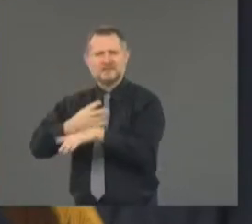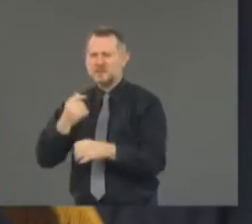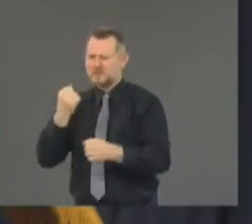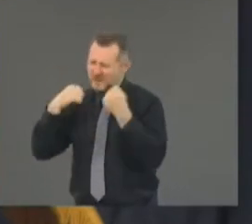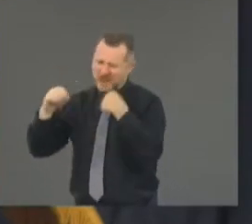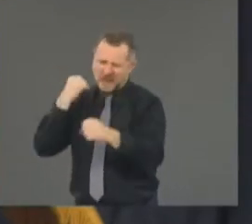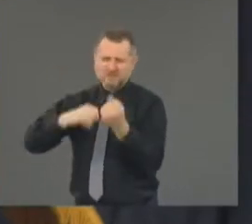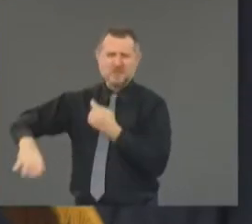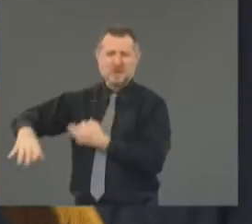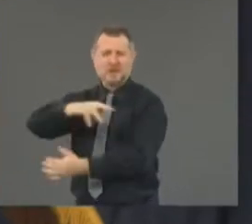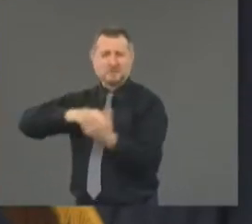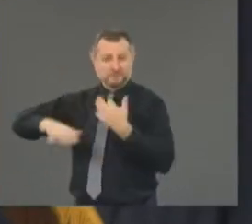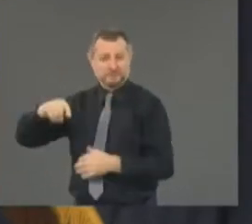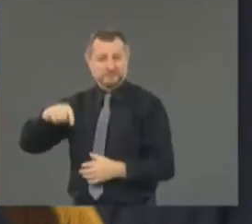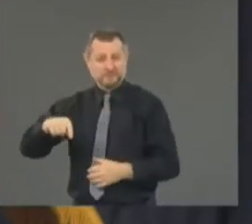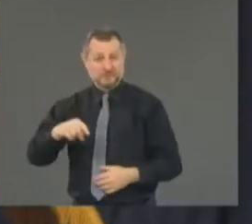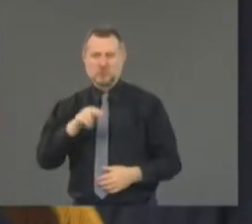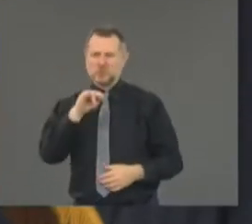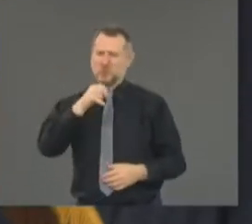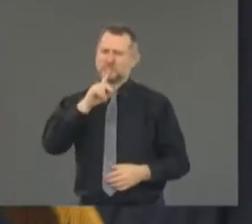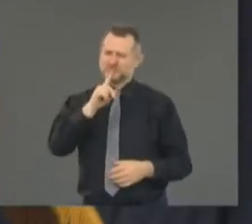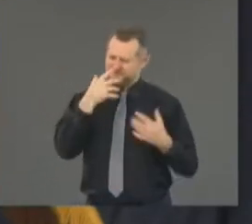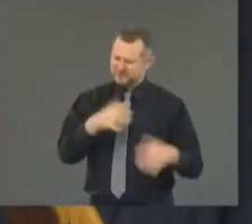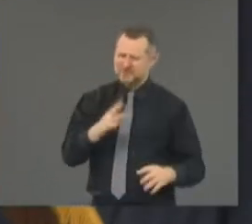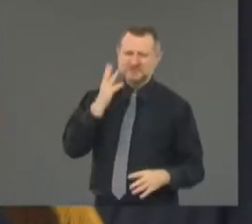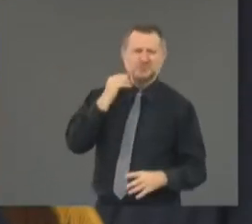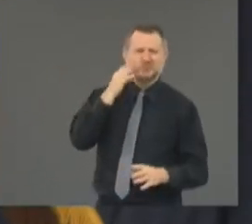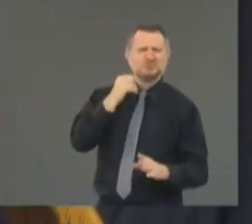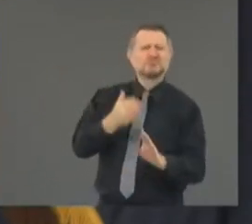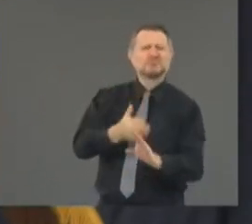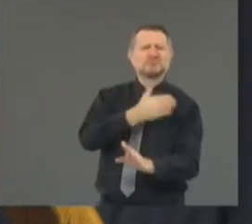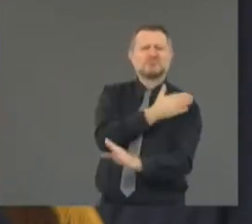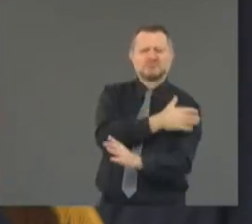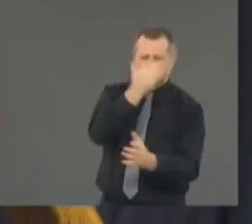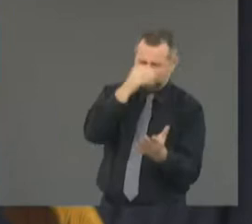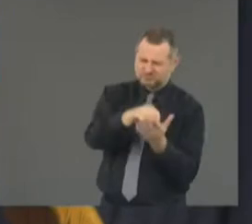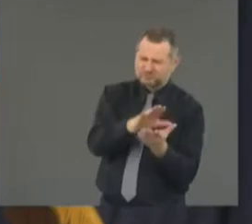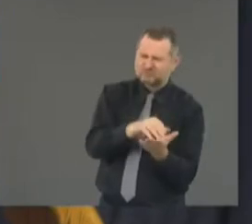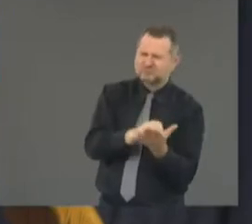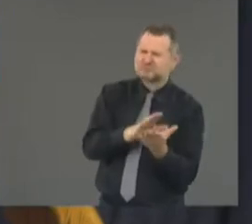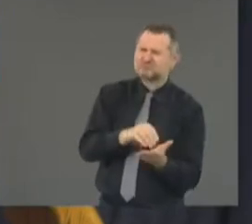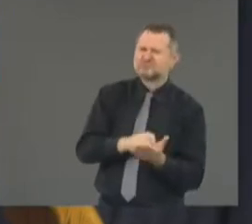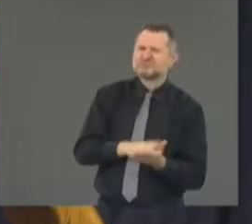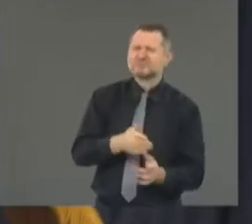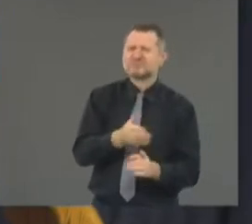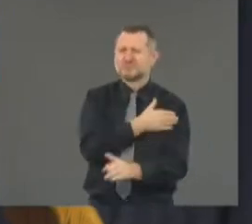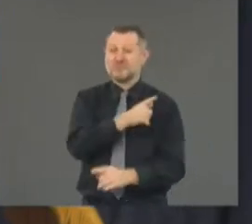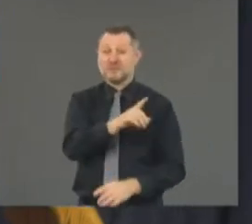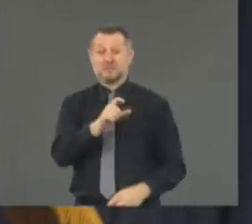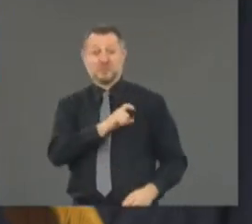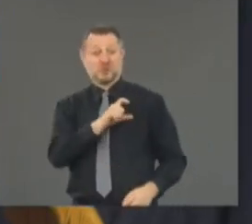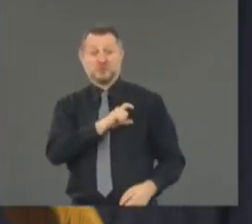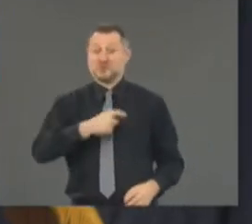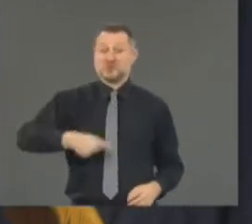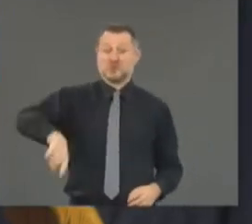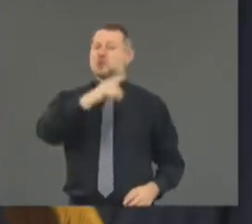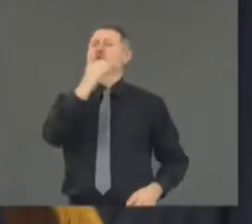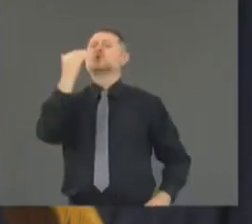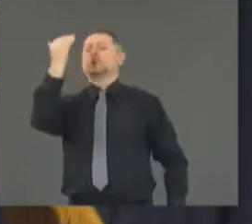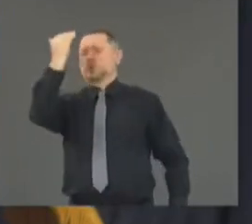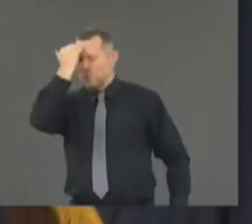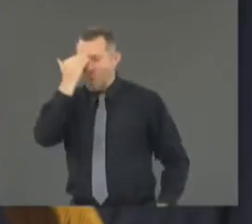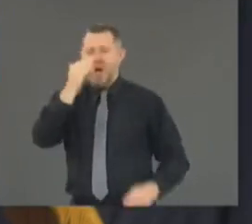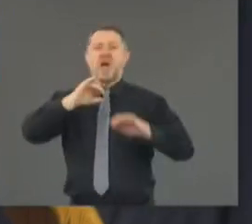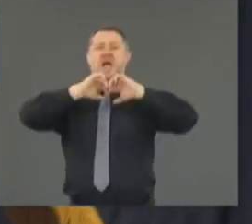we've done this. You know, this has been there, done that for the police. The police officers know how to do it. These are the